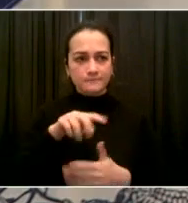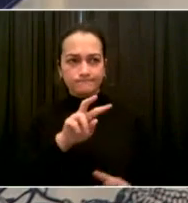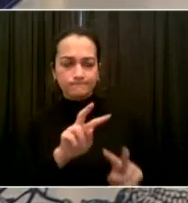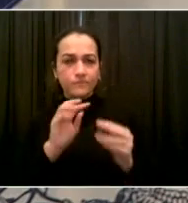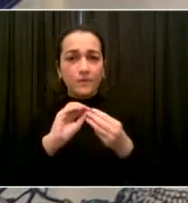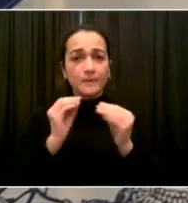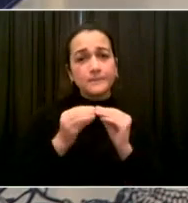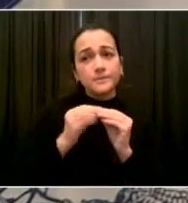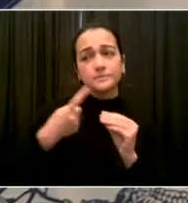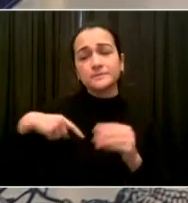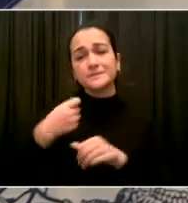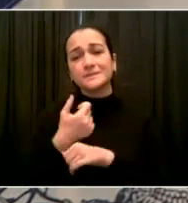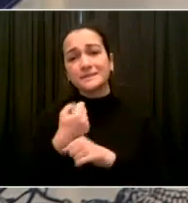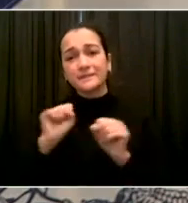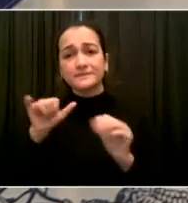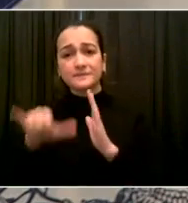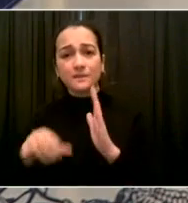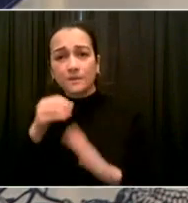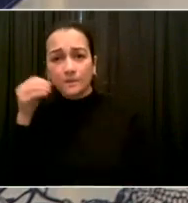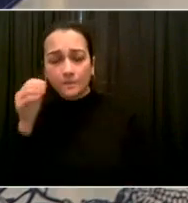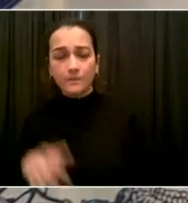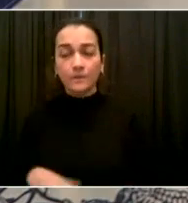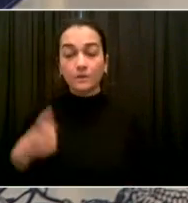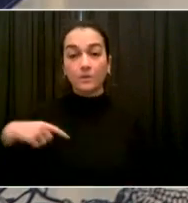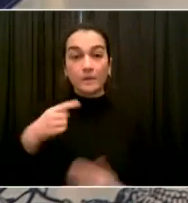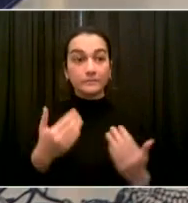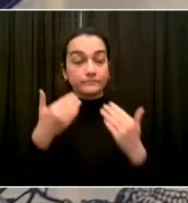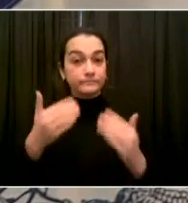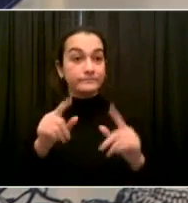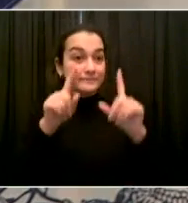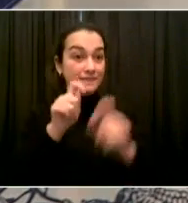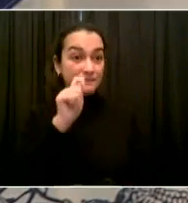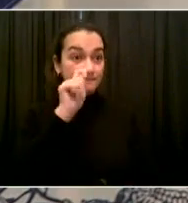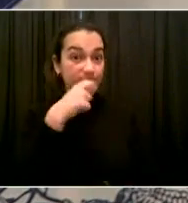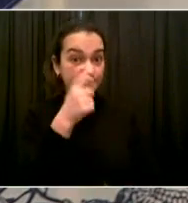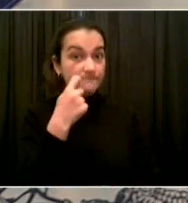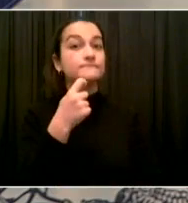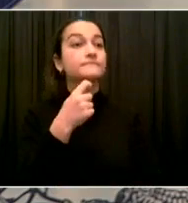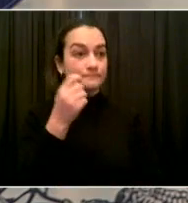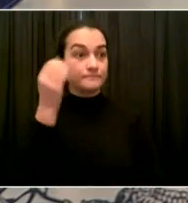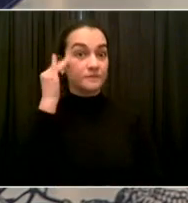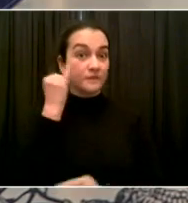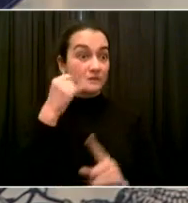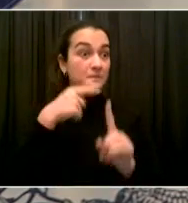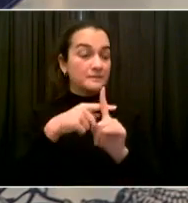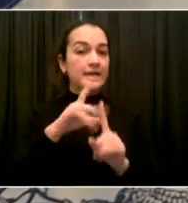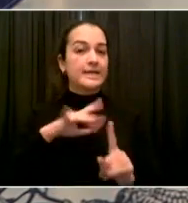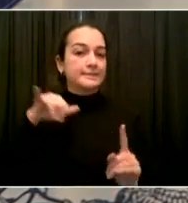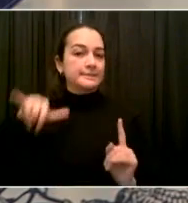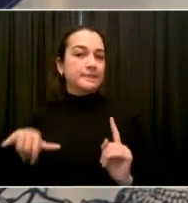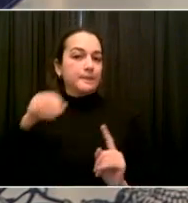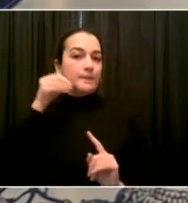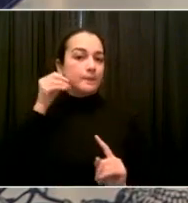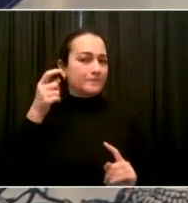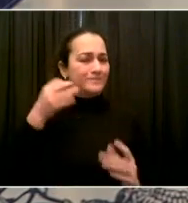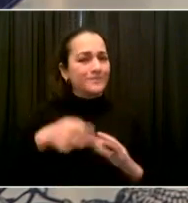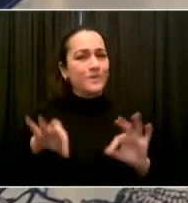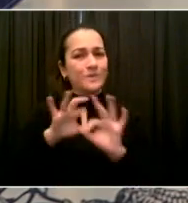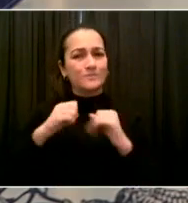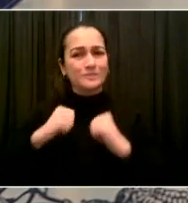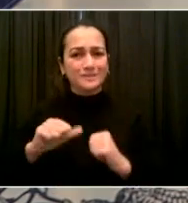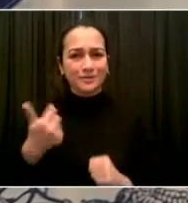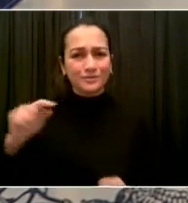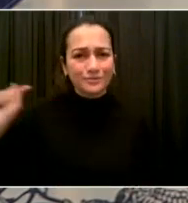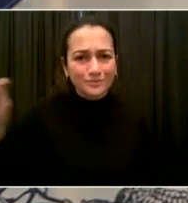When you get tested, you know what's going on, you know what to do. If you test positive, there's so much support there for you through our